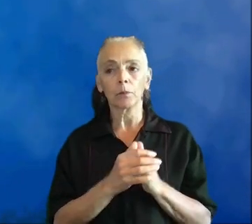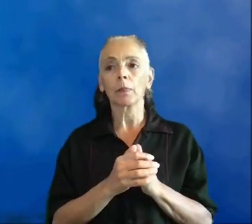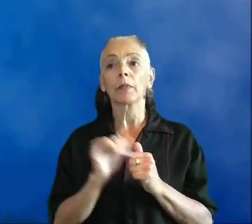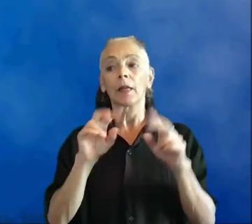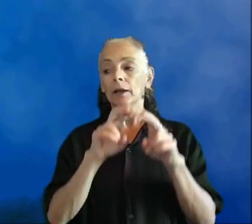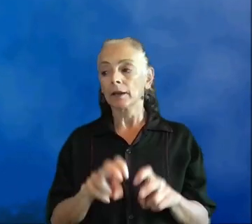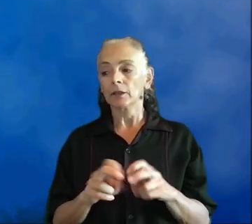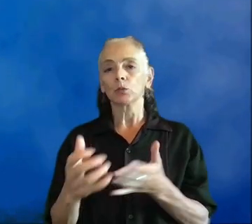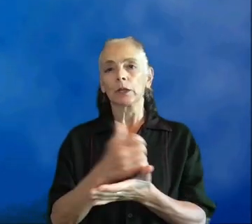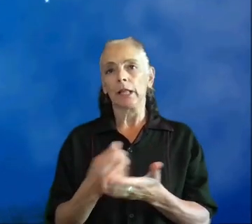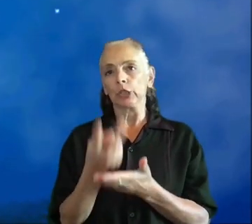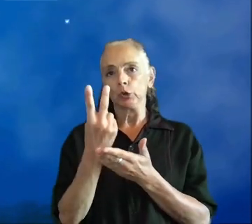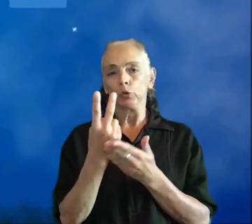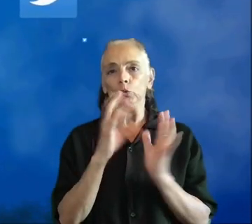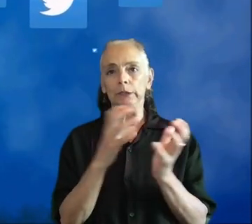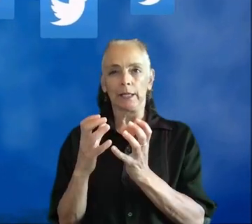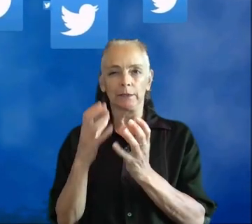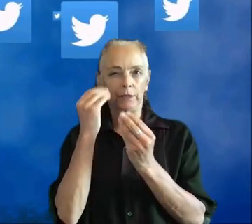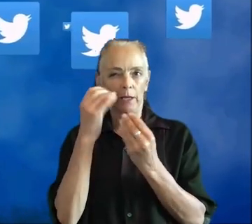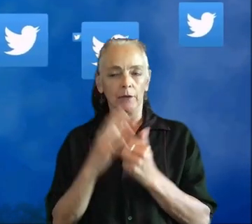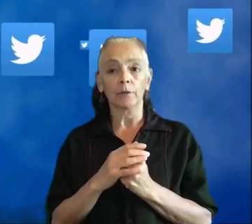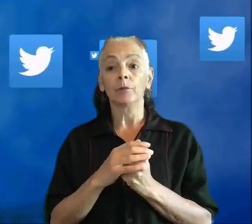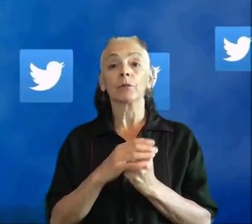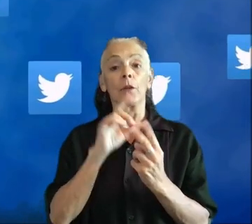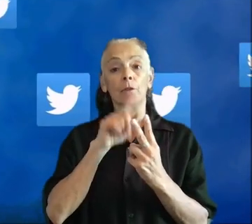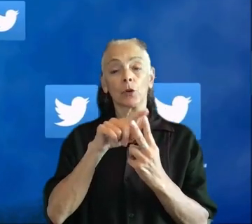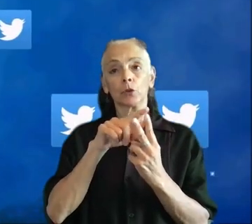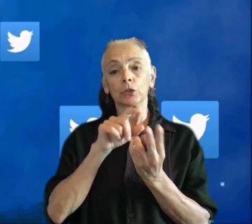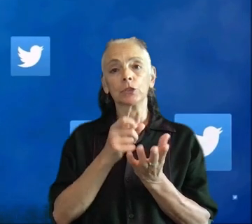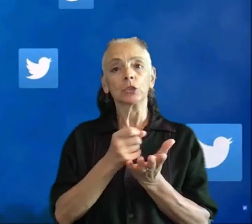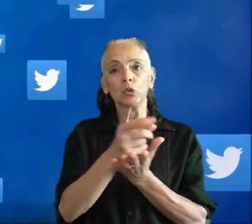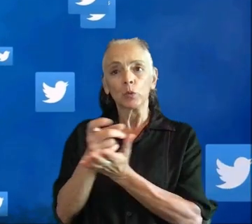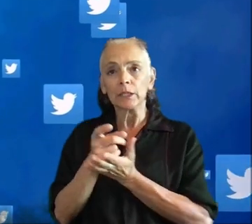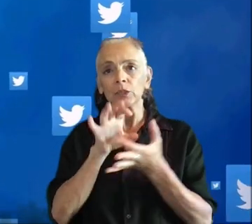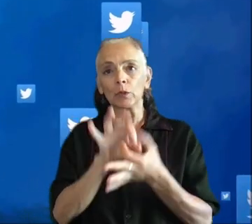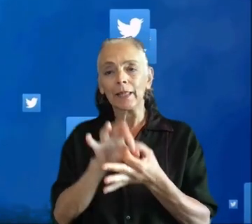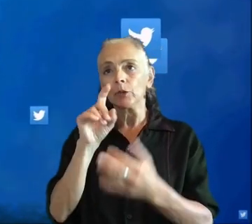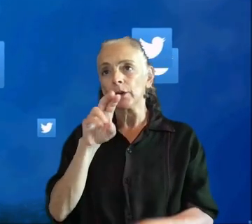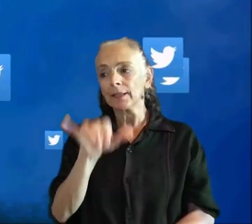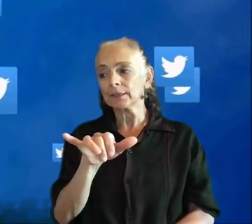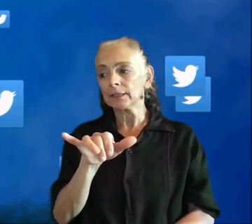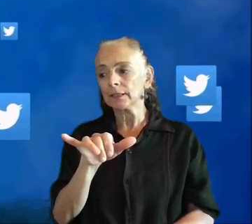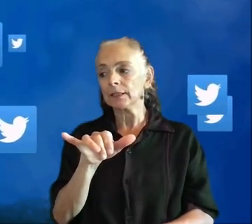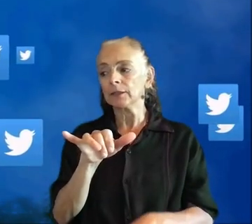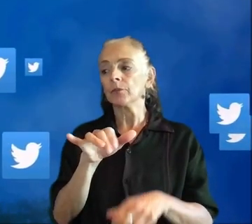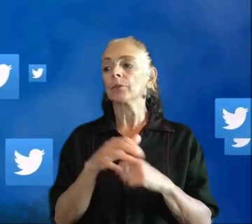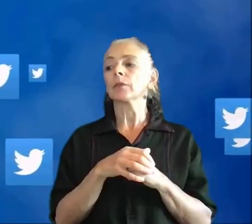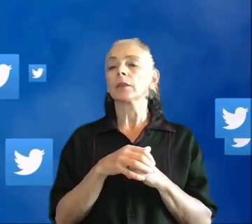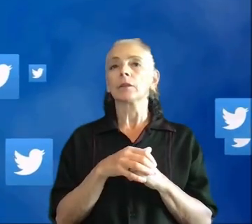two datasets. First, we collected tweets related to Destiny using the API providing the Twitter.